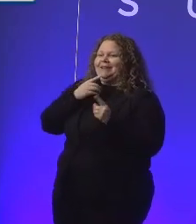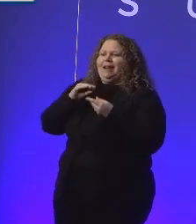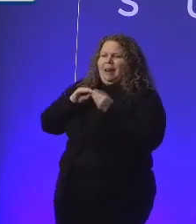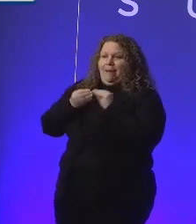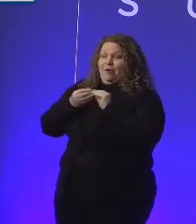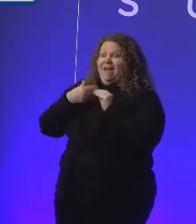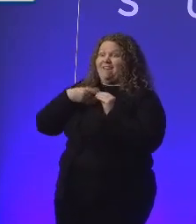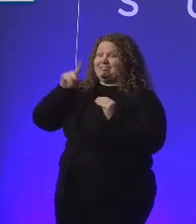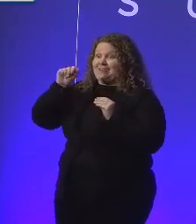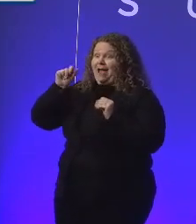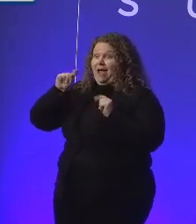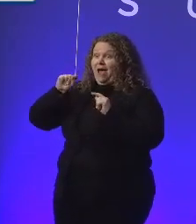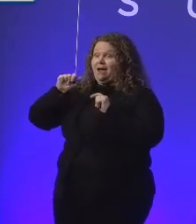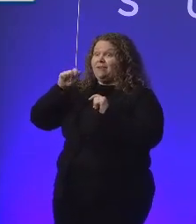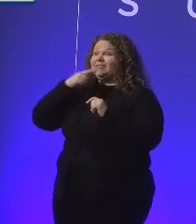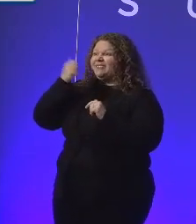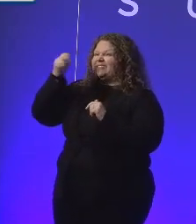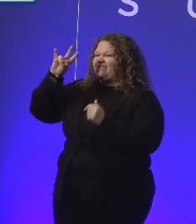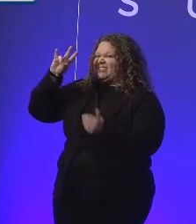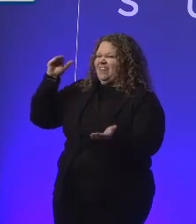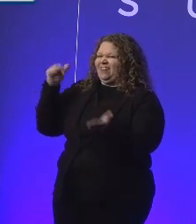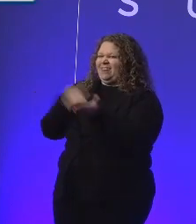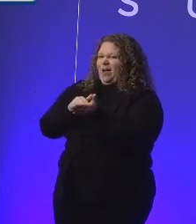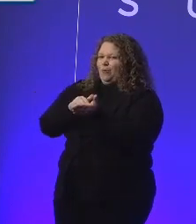five months. That is pretty amazing.